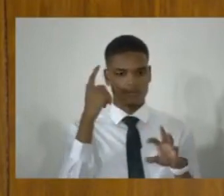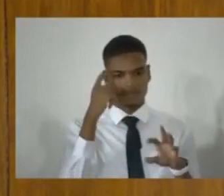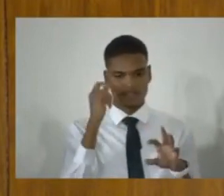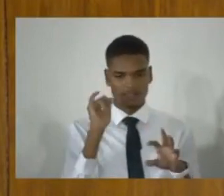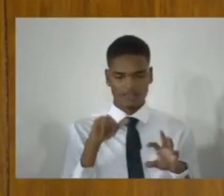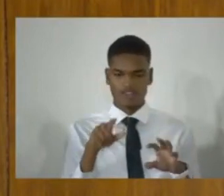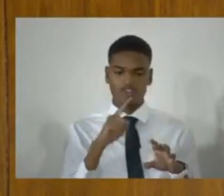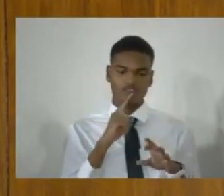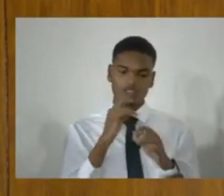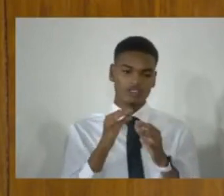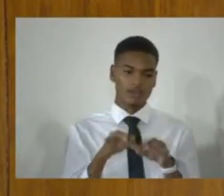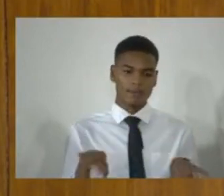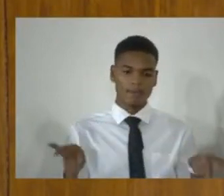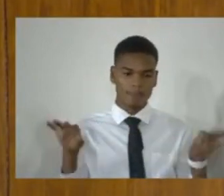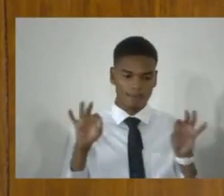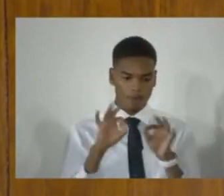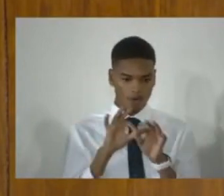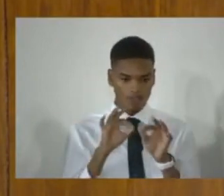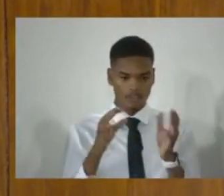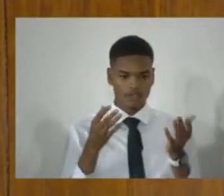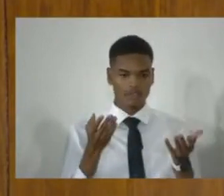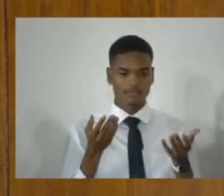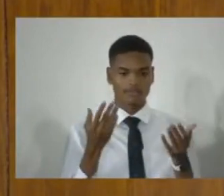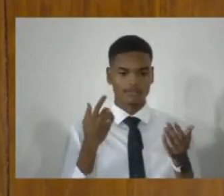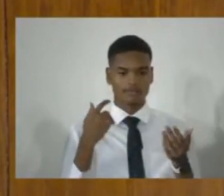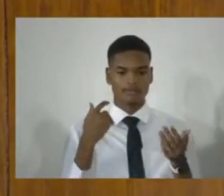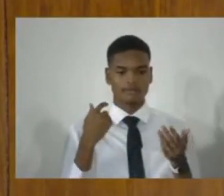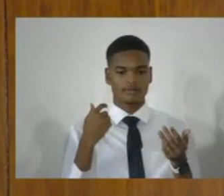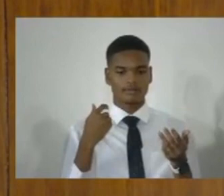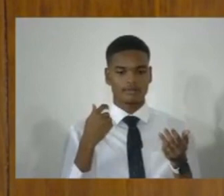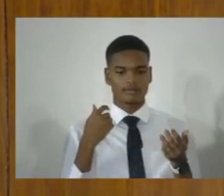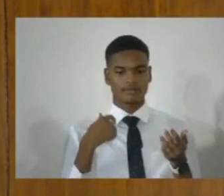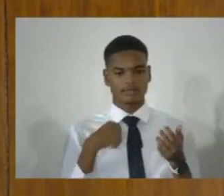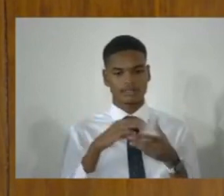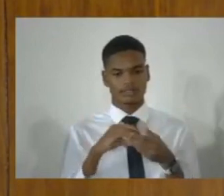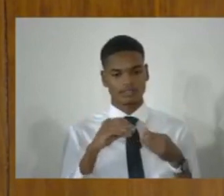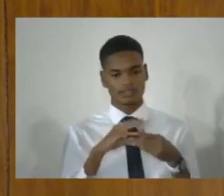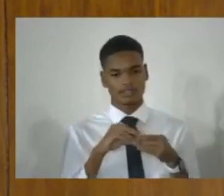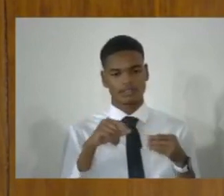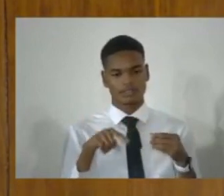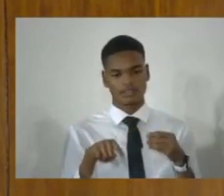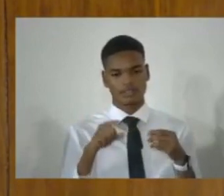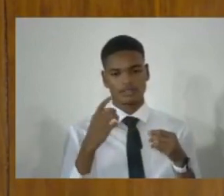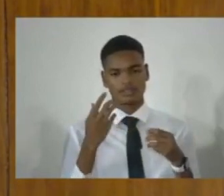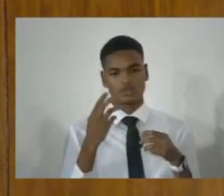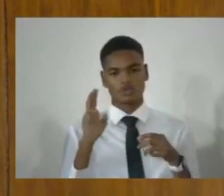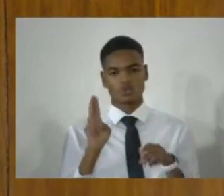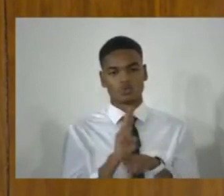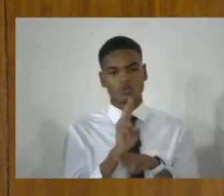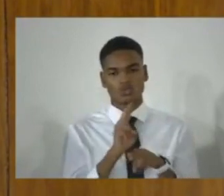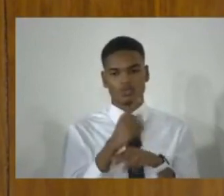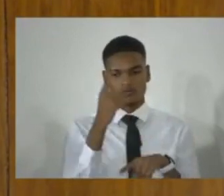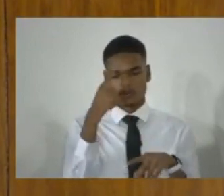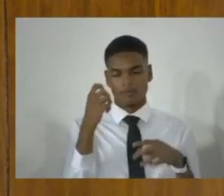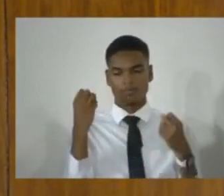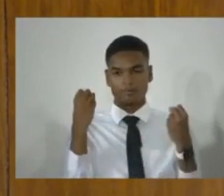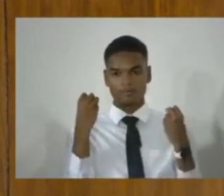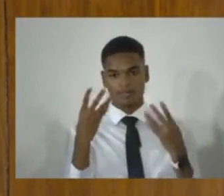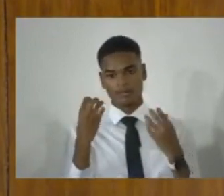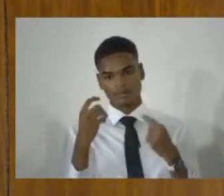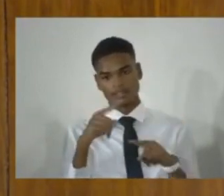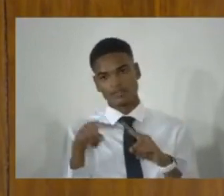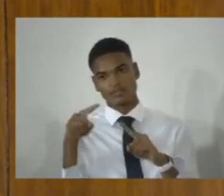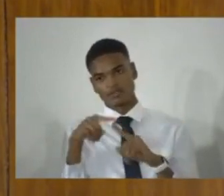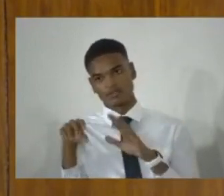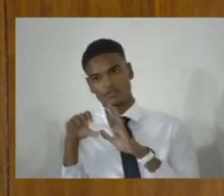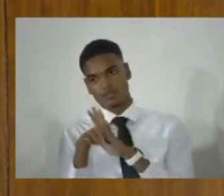so important to the legislation. As I've said, it's a formulation that is used in a number of the offences, the new